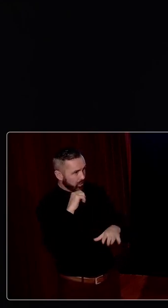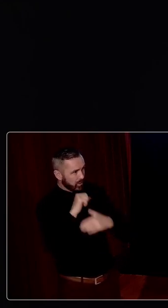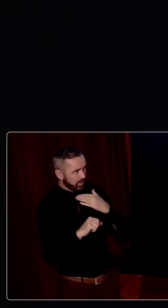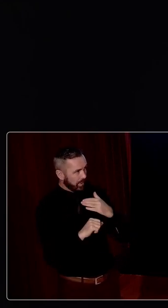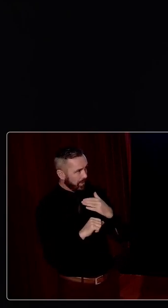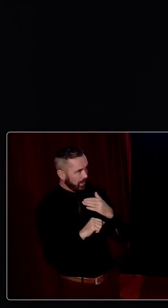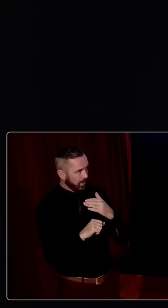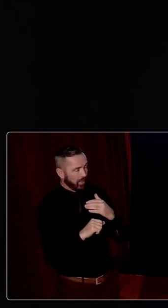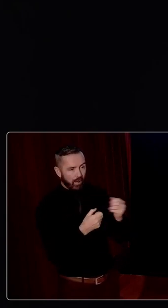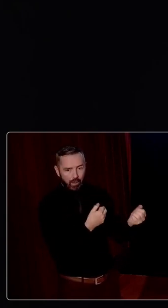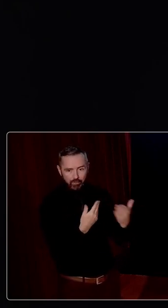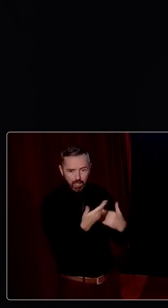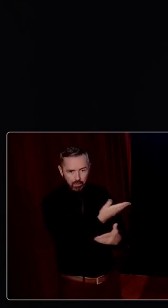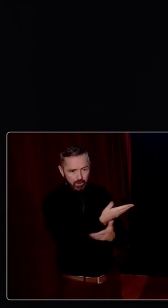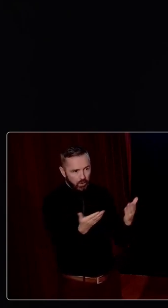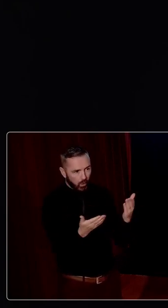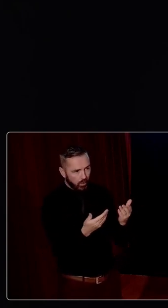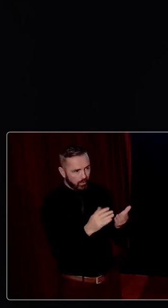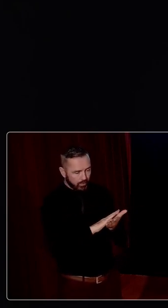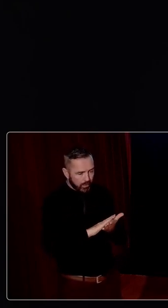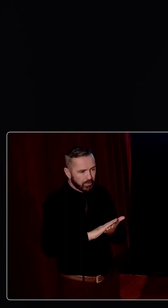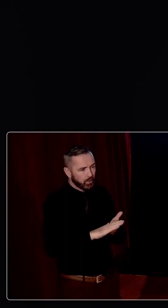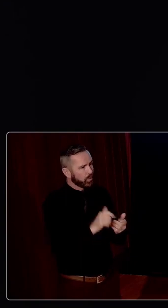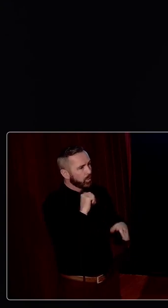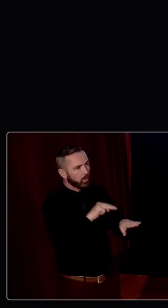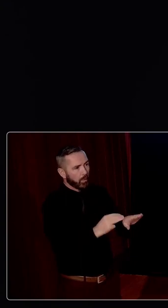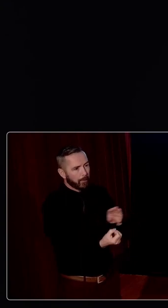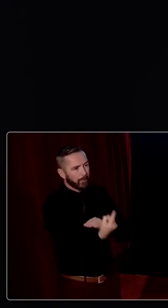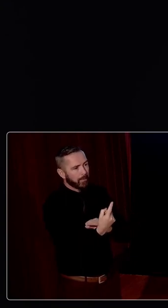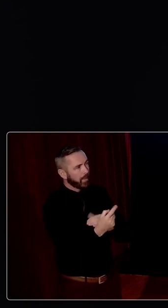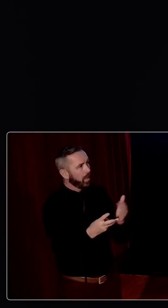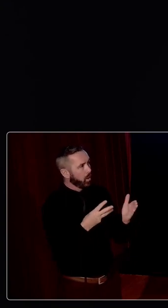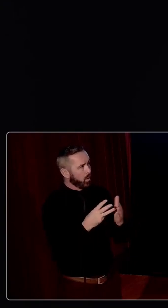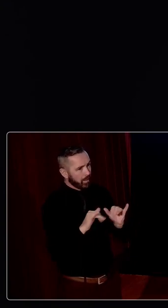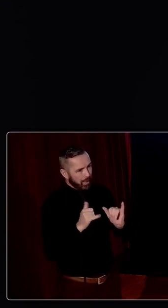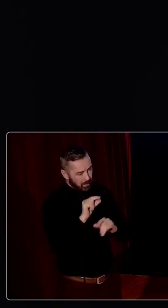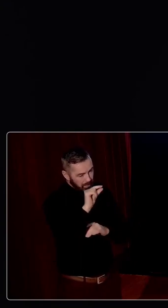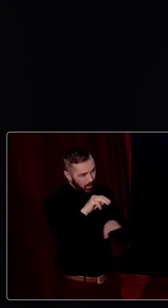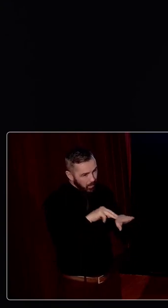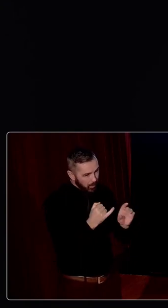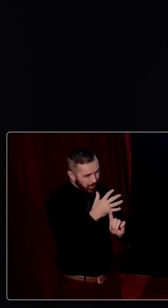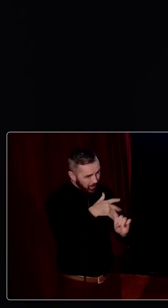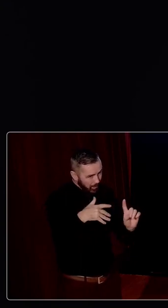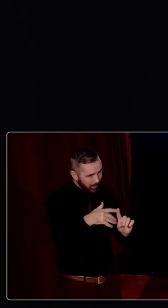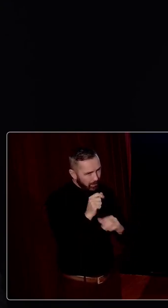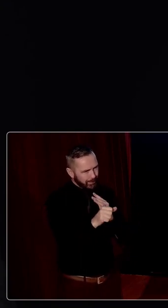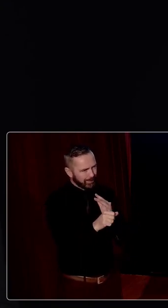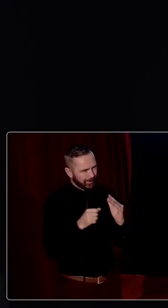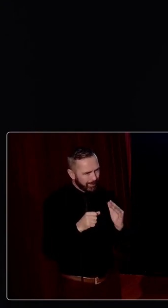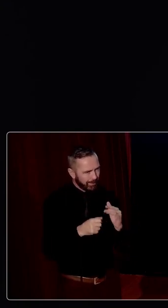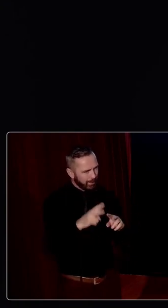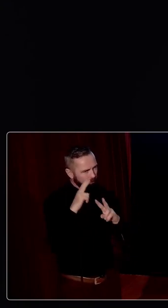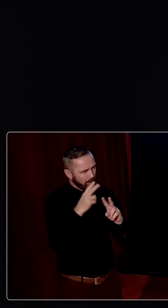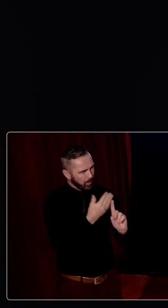today has been available to you, that it has run without a hitch and even when there may have been tiny hiccups in the background, her skill